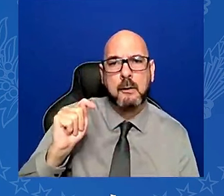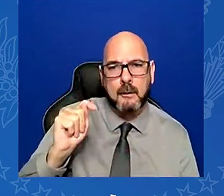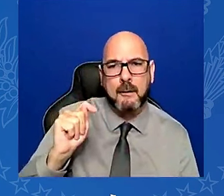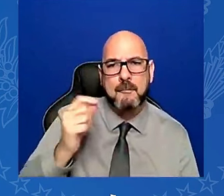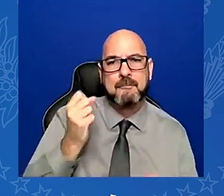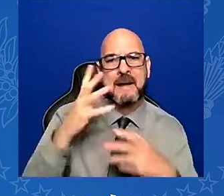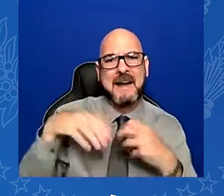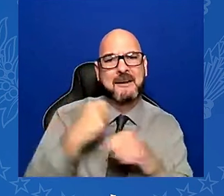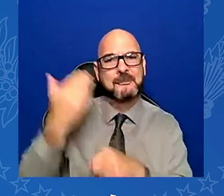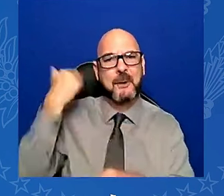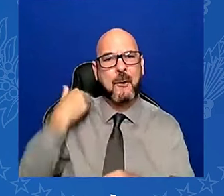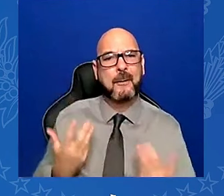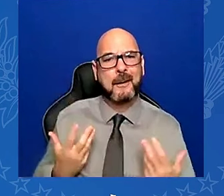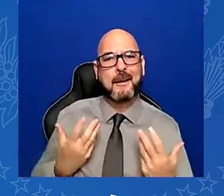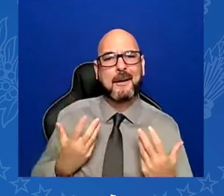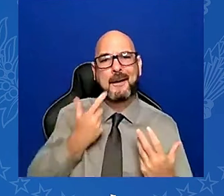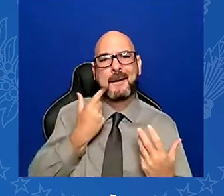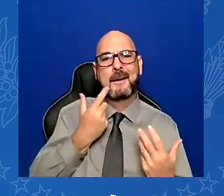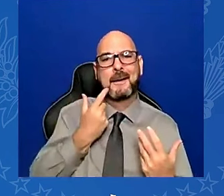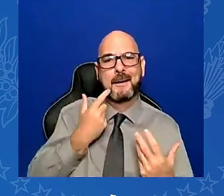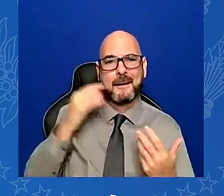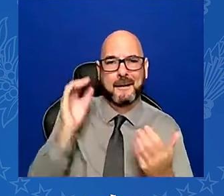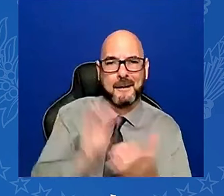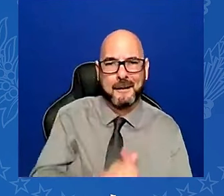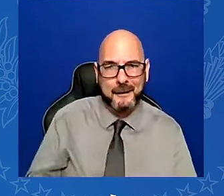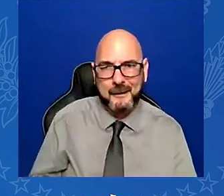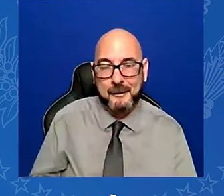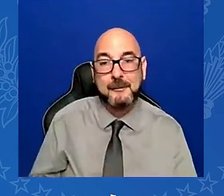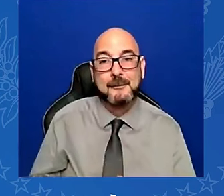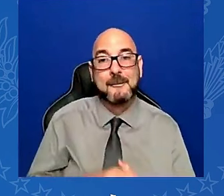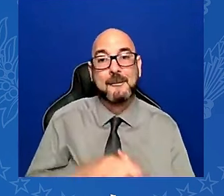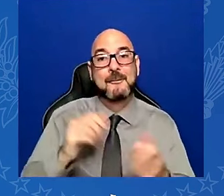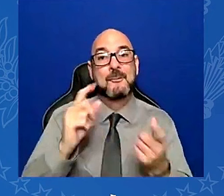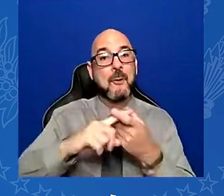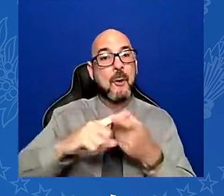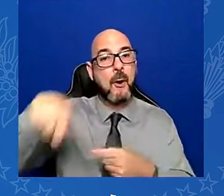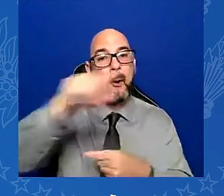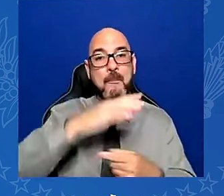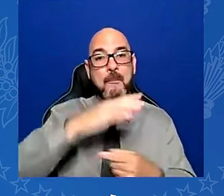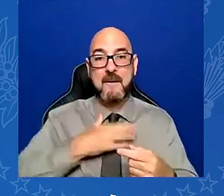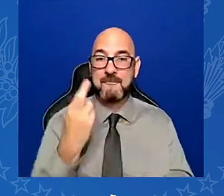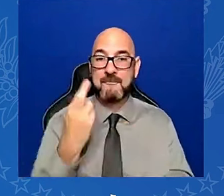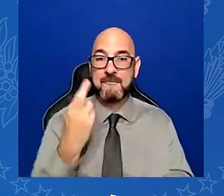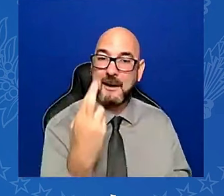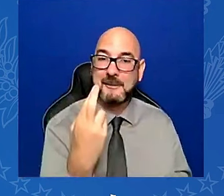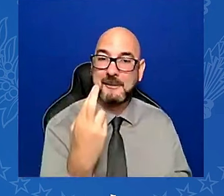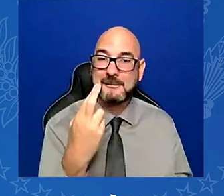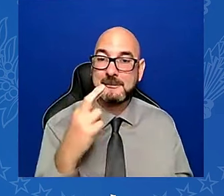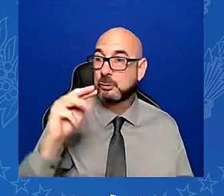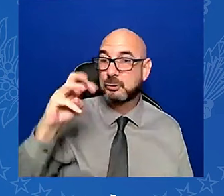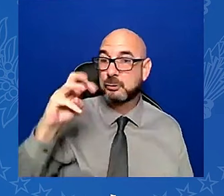Some of you complain that I don't take enough of your questions. No comment.